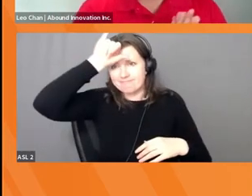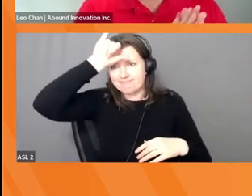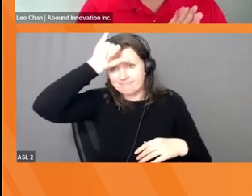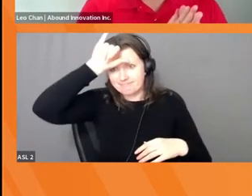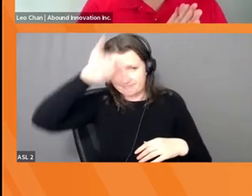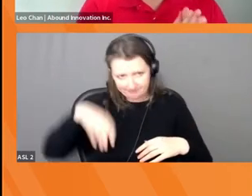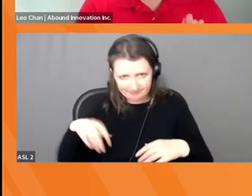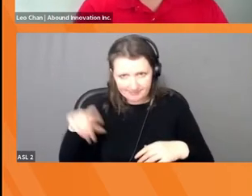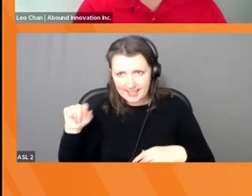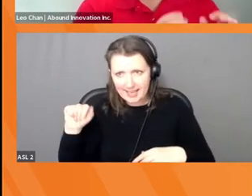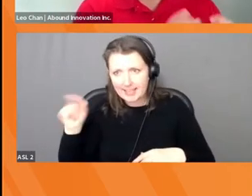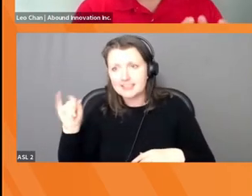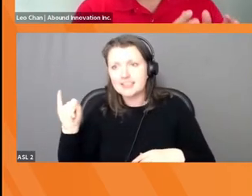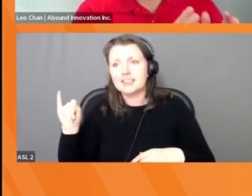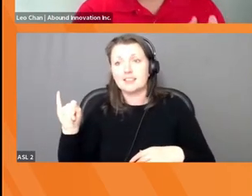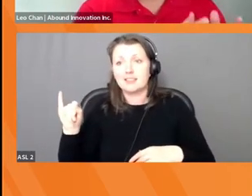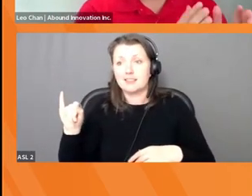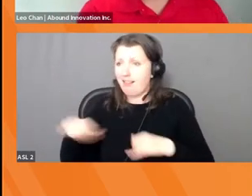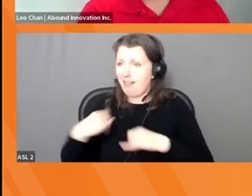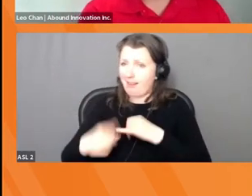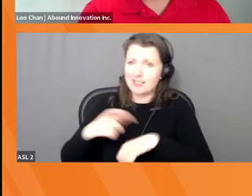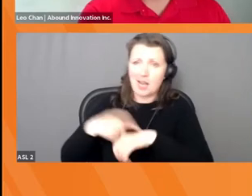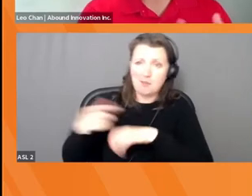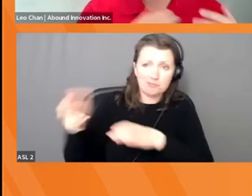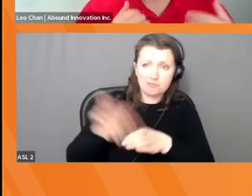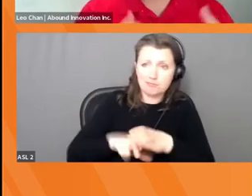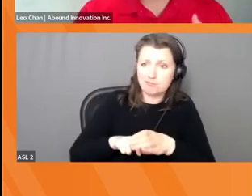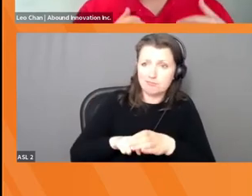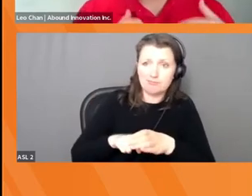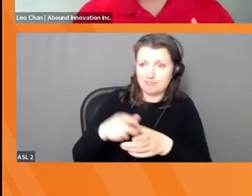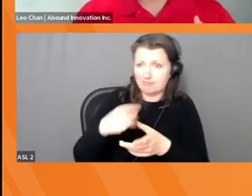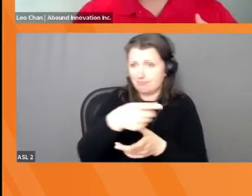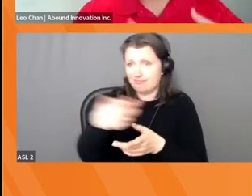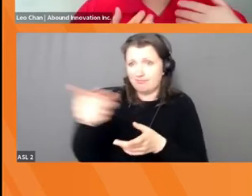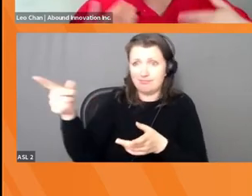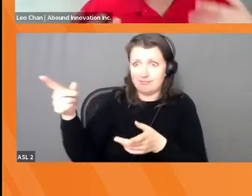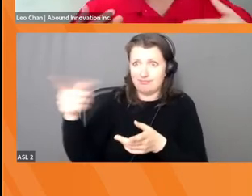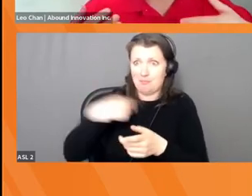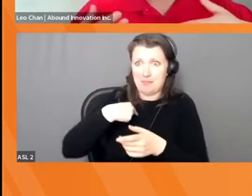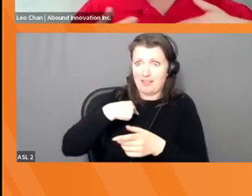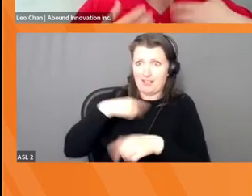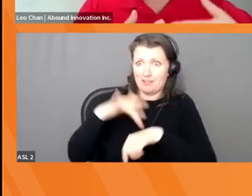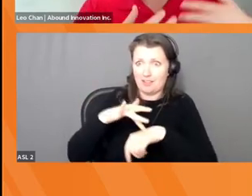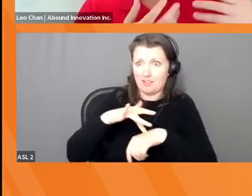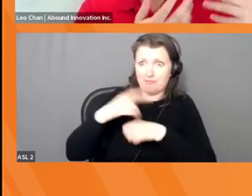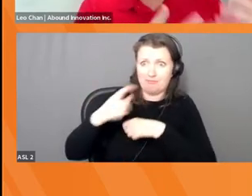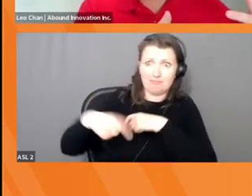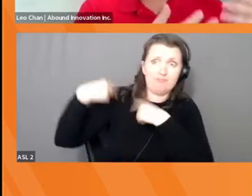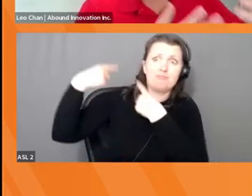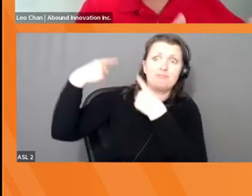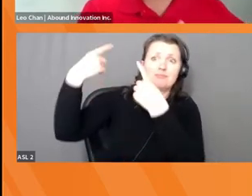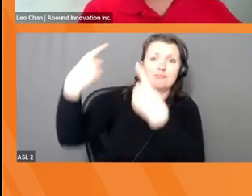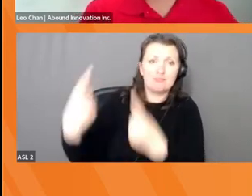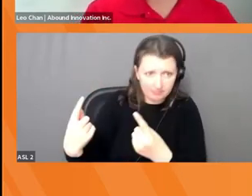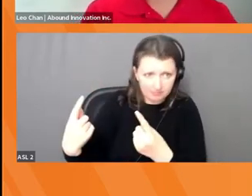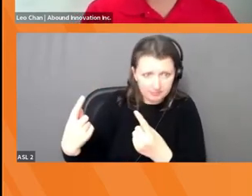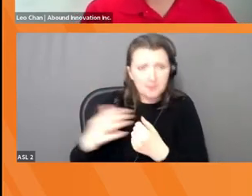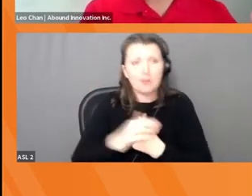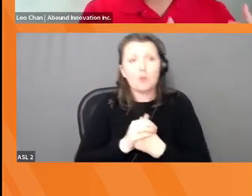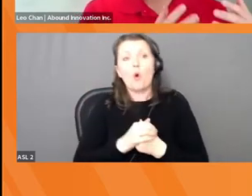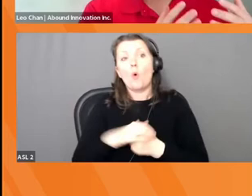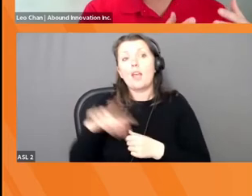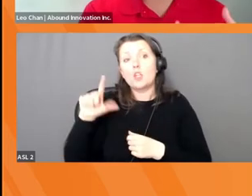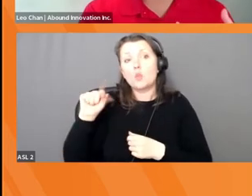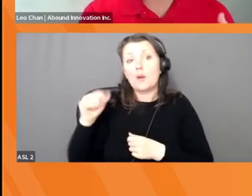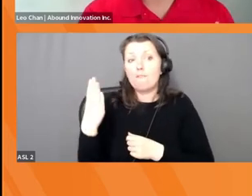in 2014, a New York taxi medallion, which was the right to own or permit or the right to drive a taxi New York City